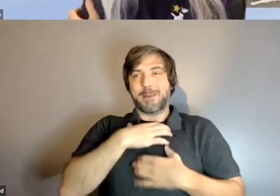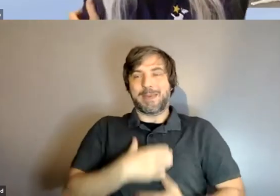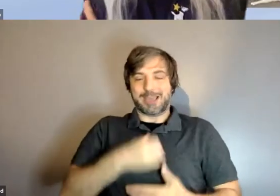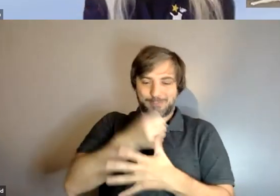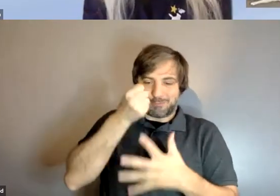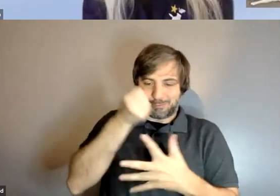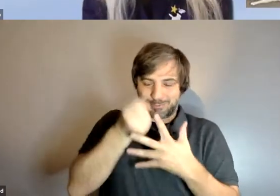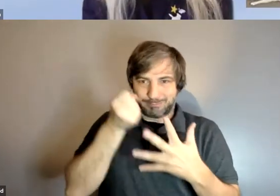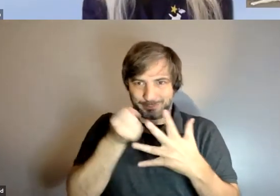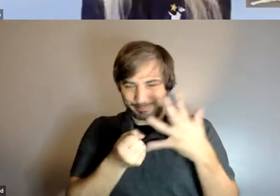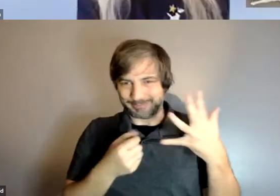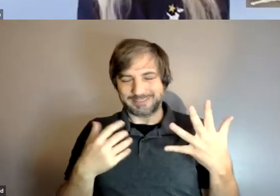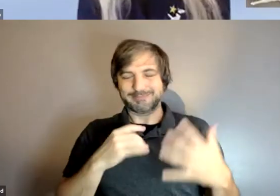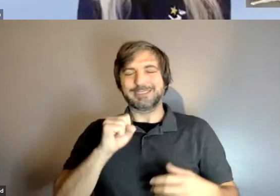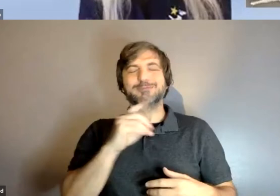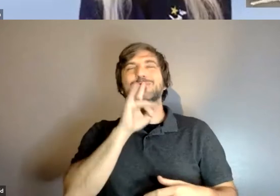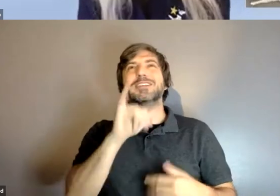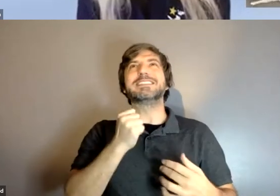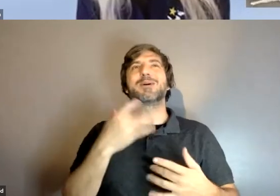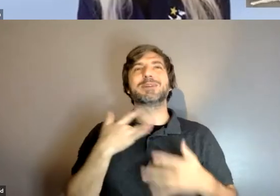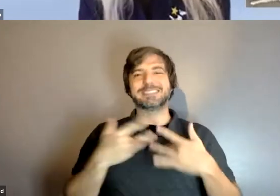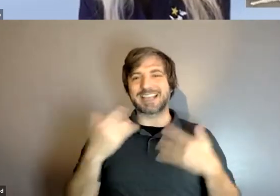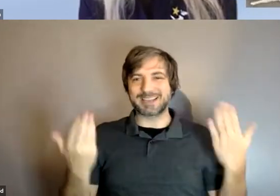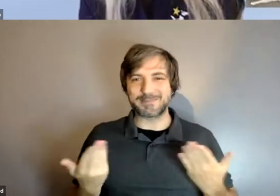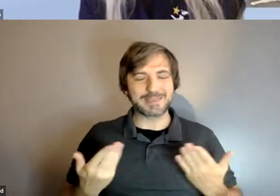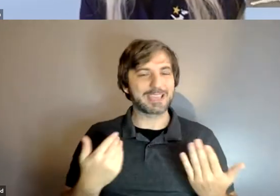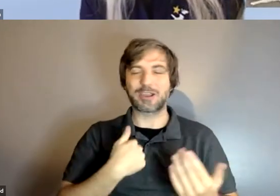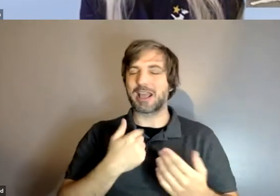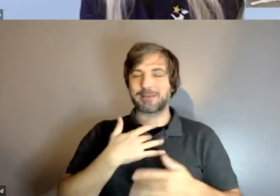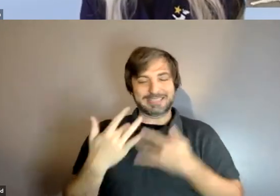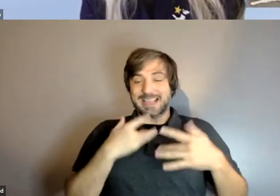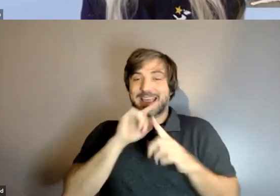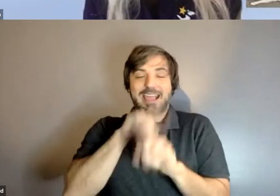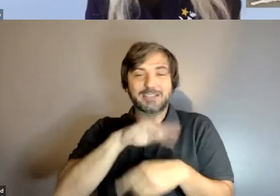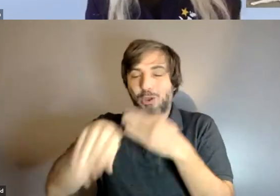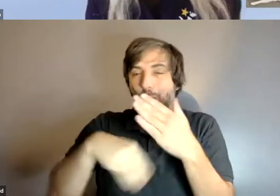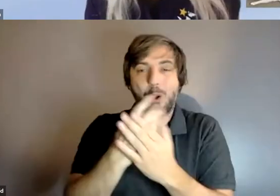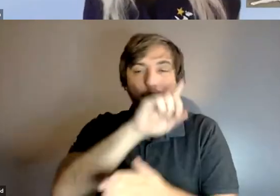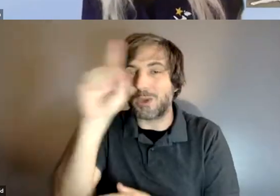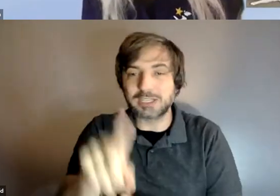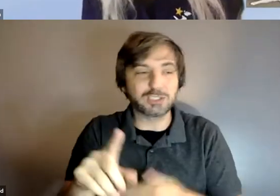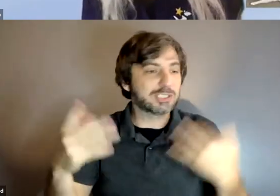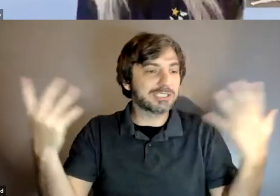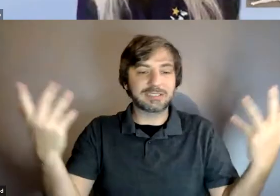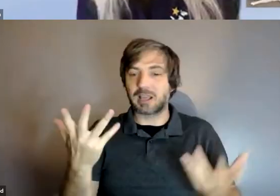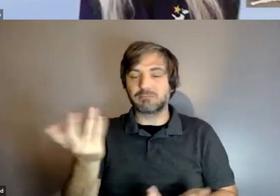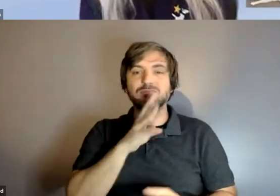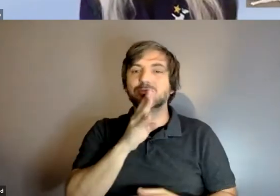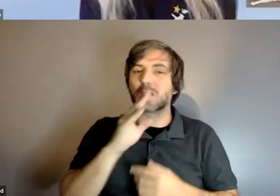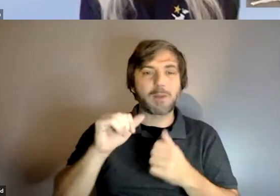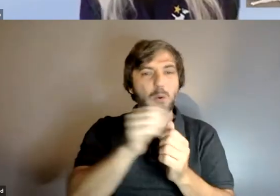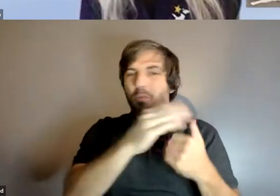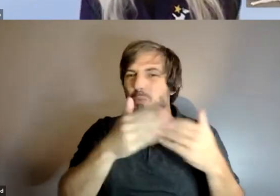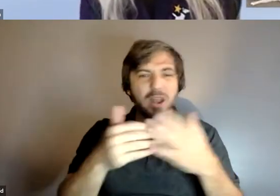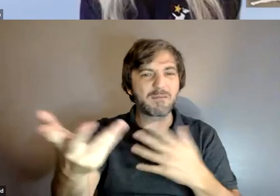so i'm just so excited to be here answer any questions uh talk about anything anybody wants to talk about